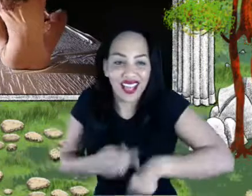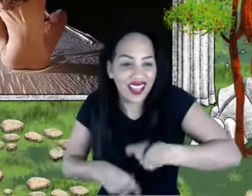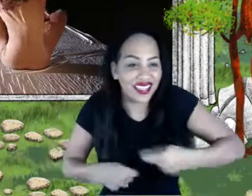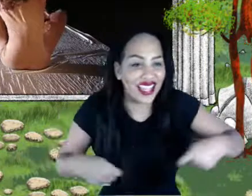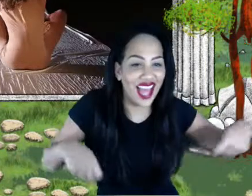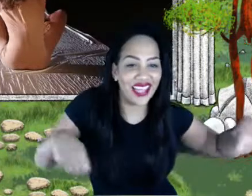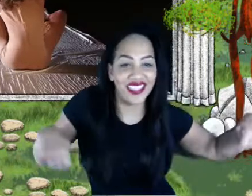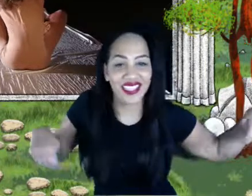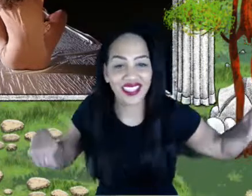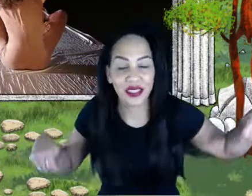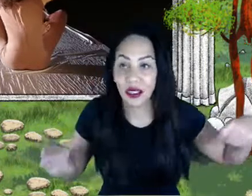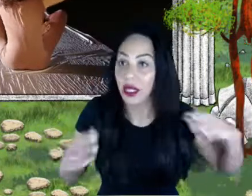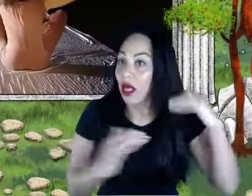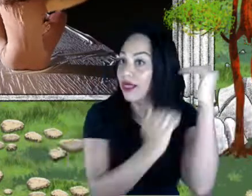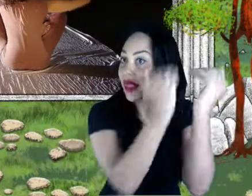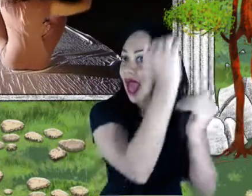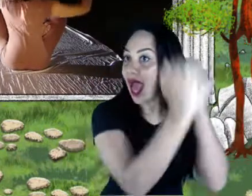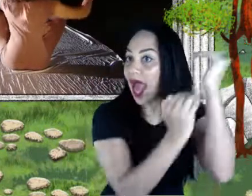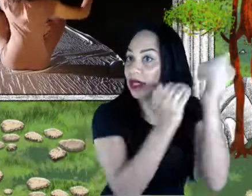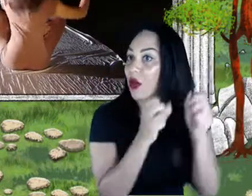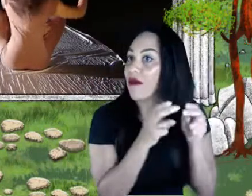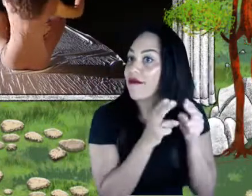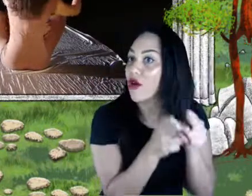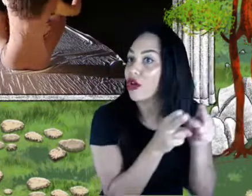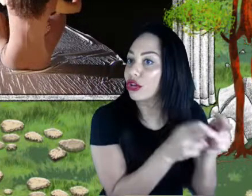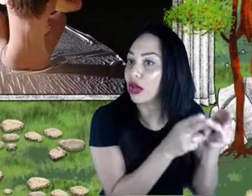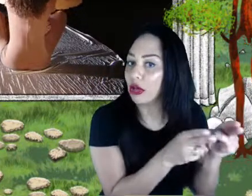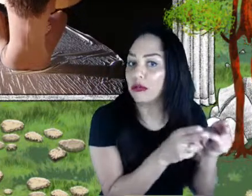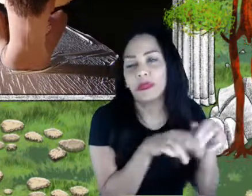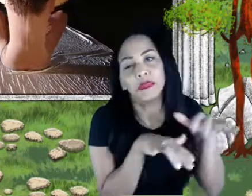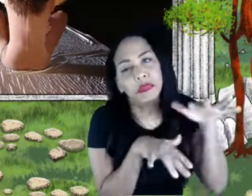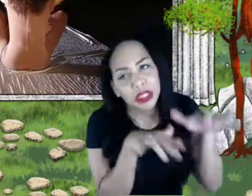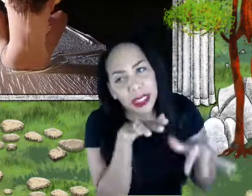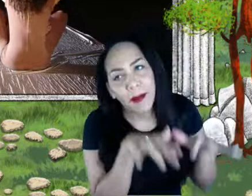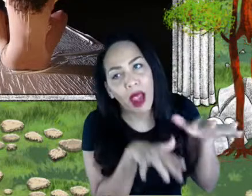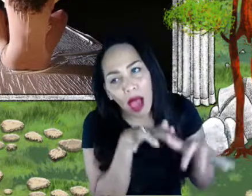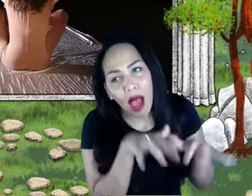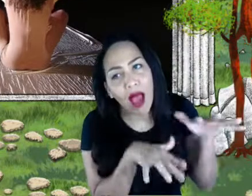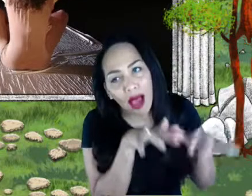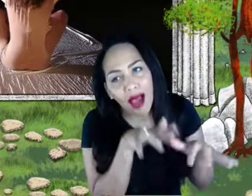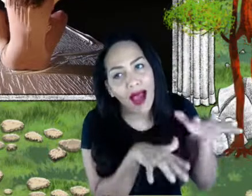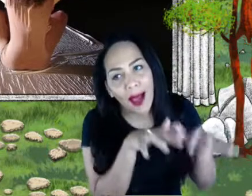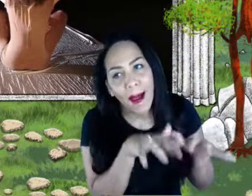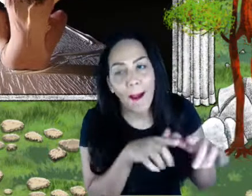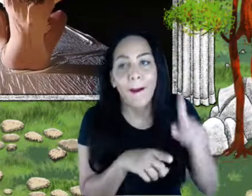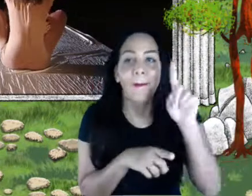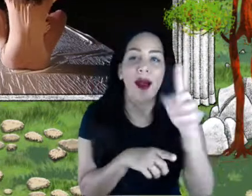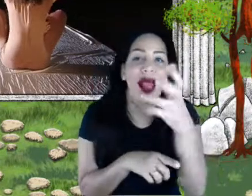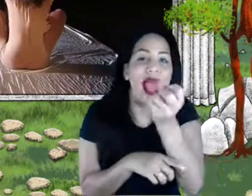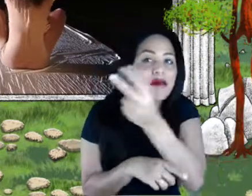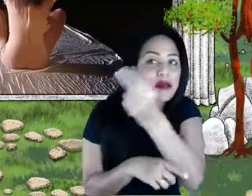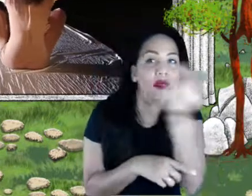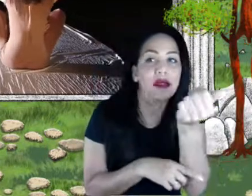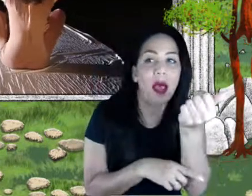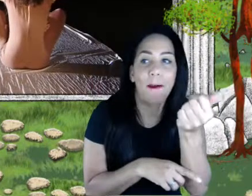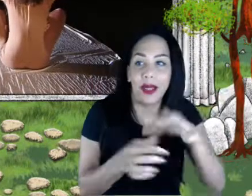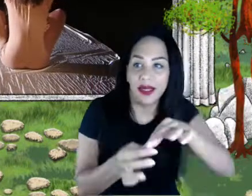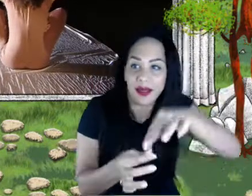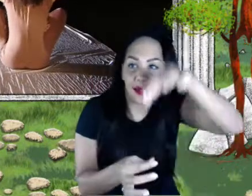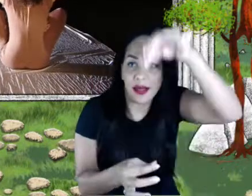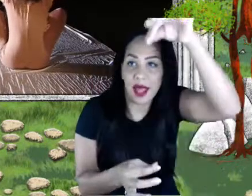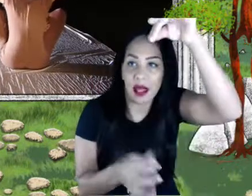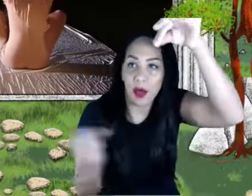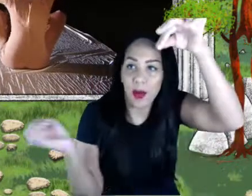is pretty much like this, but we actually work with some projections onto the silks as well. The